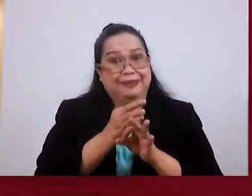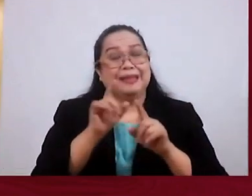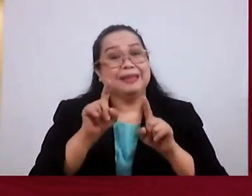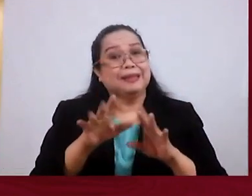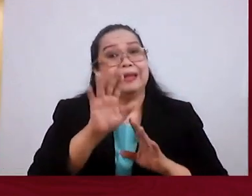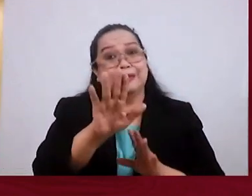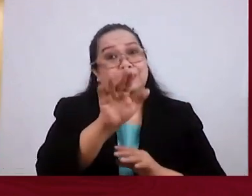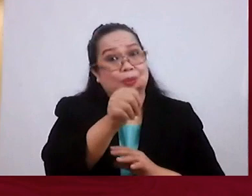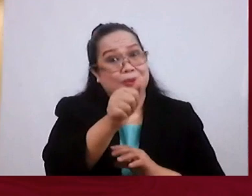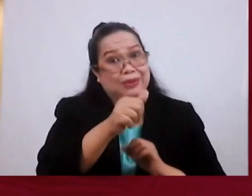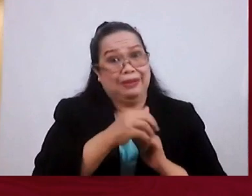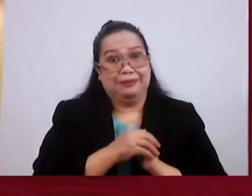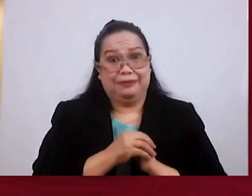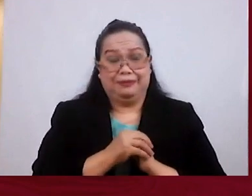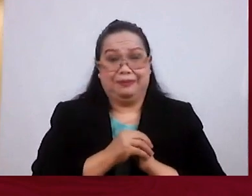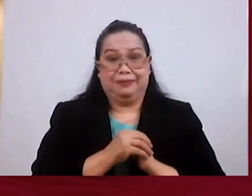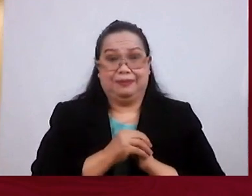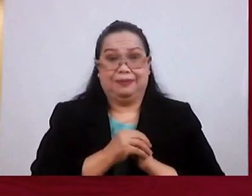Ourselves